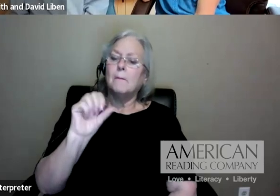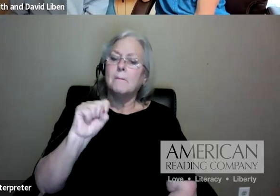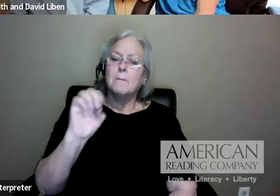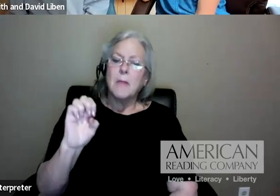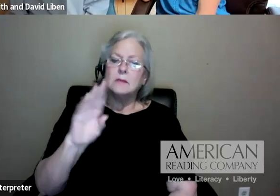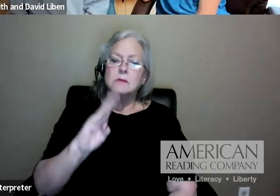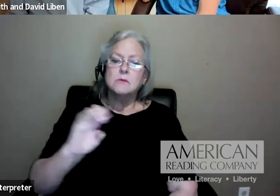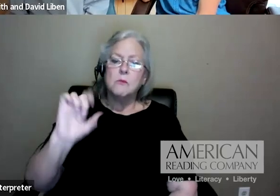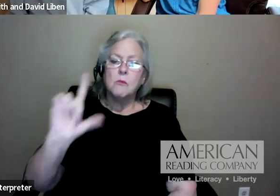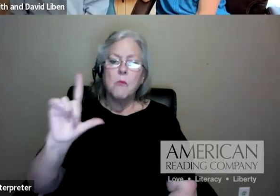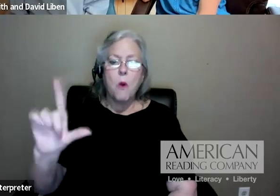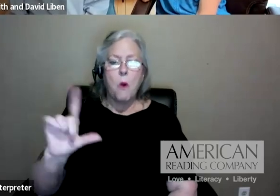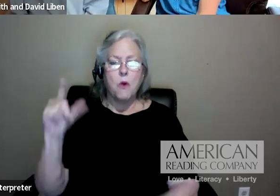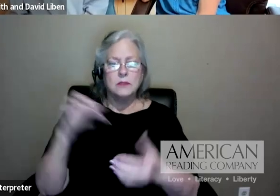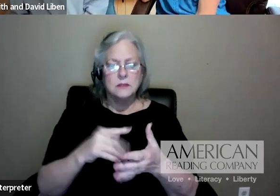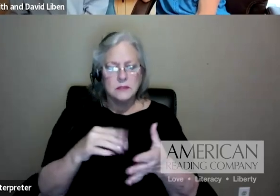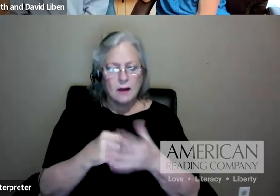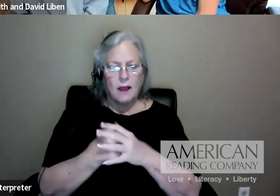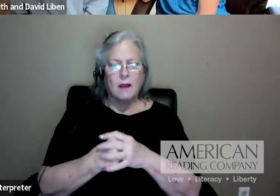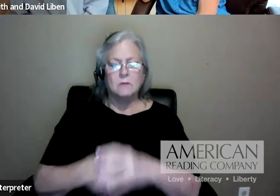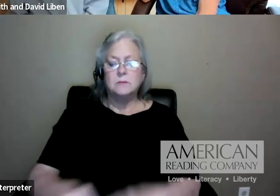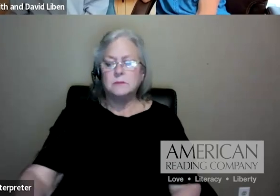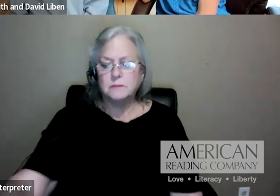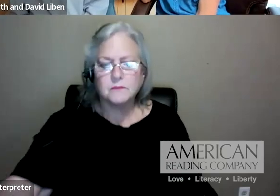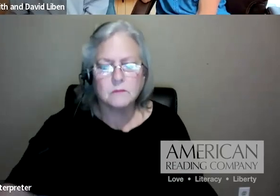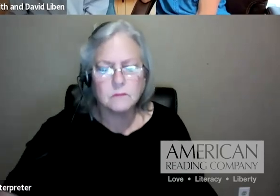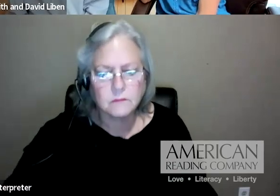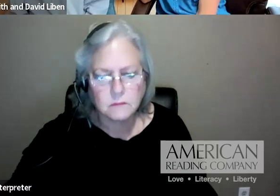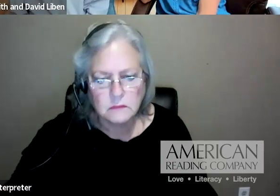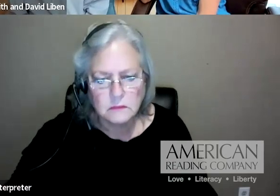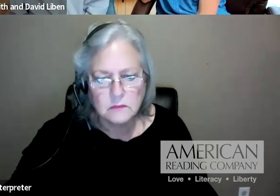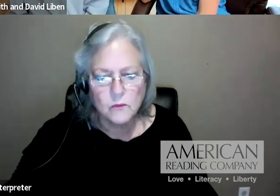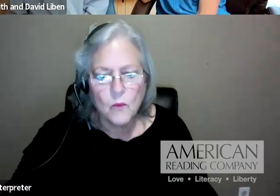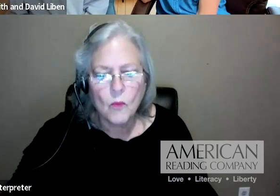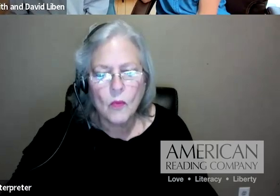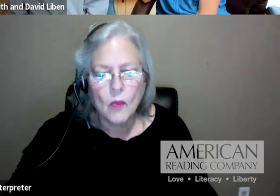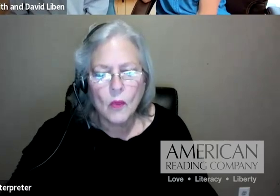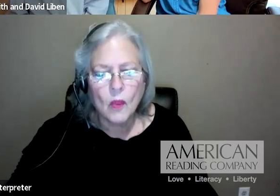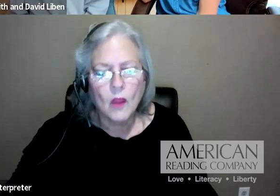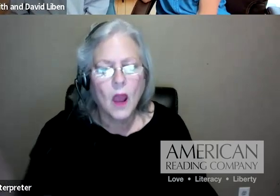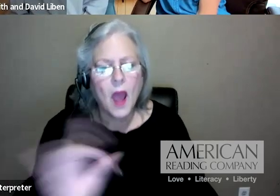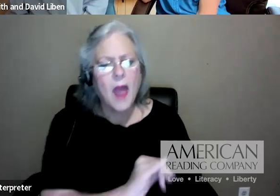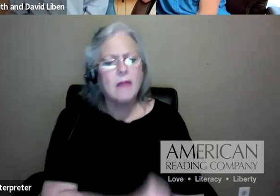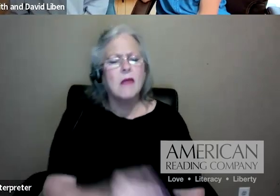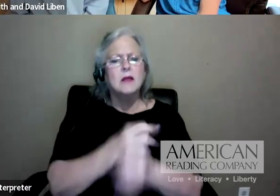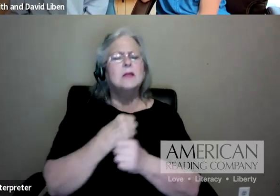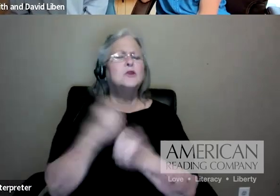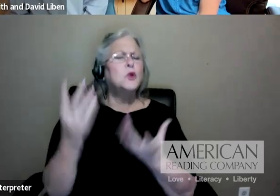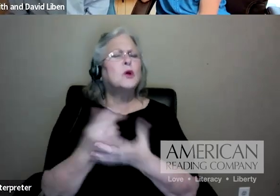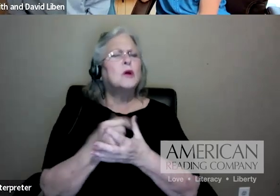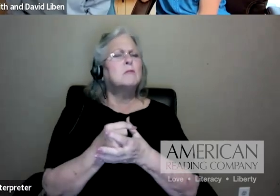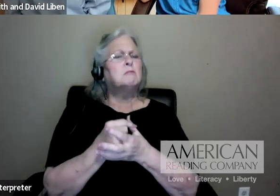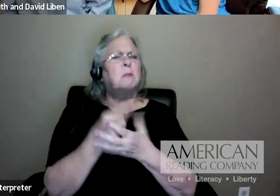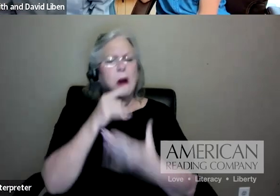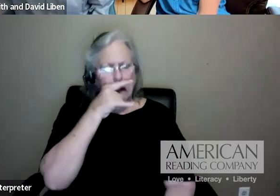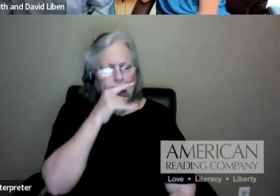straightforward. It took kids who read a passage about baseball, and some of those students were reading at an